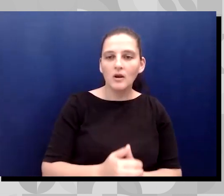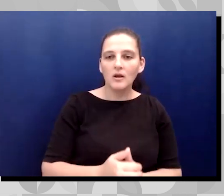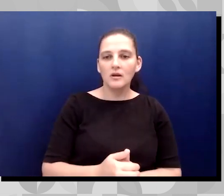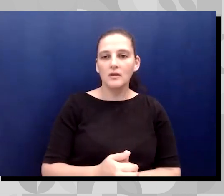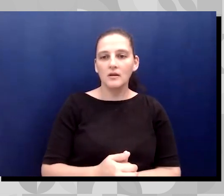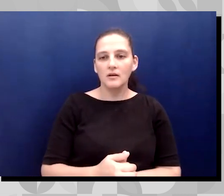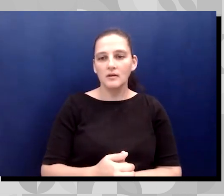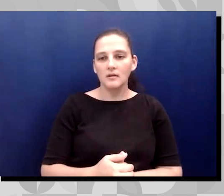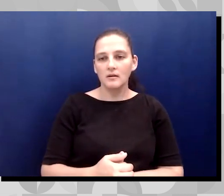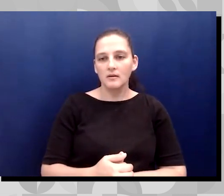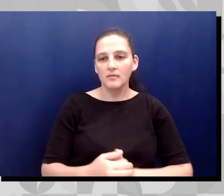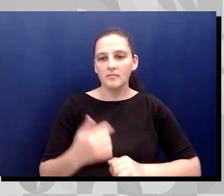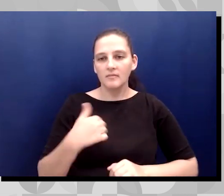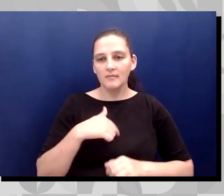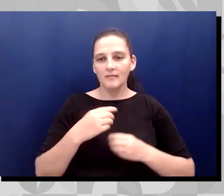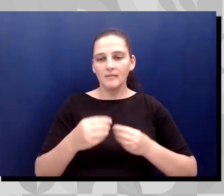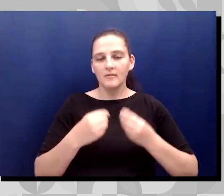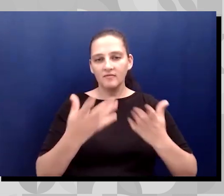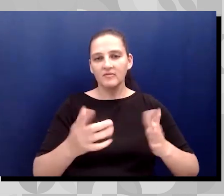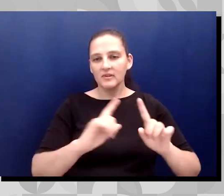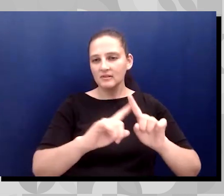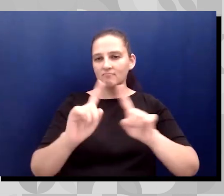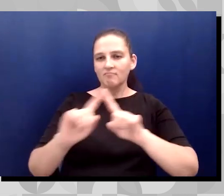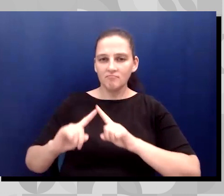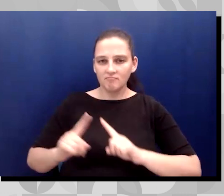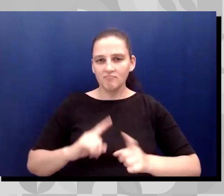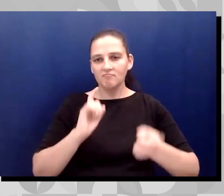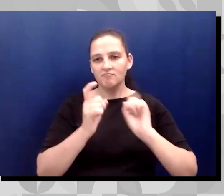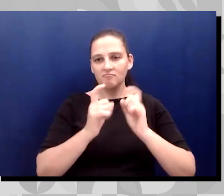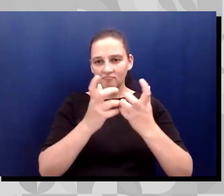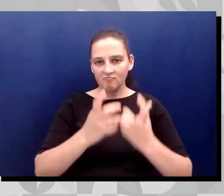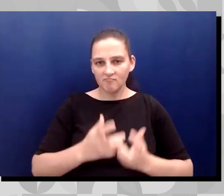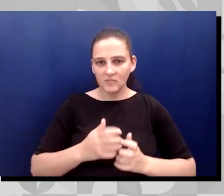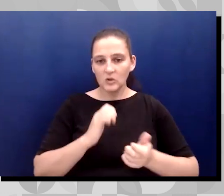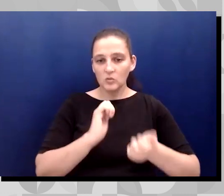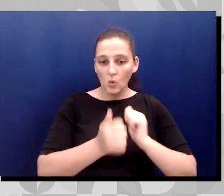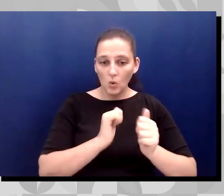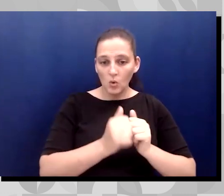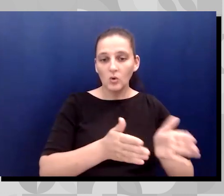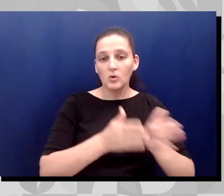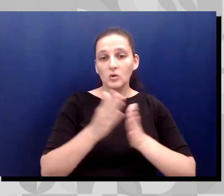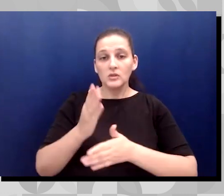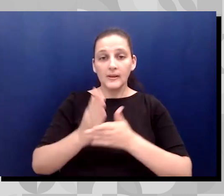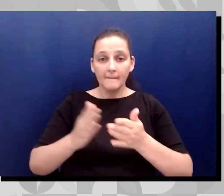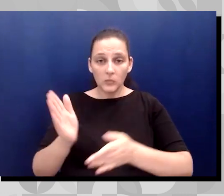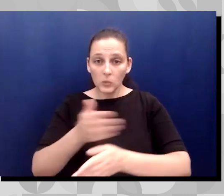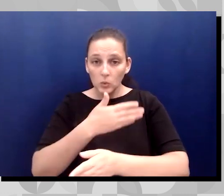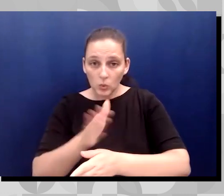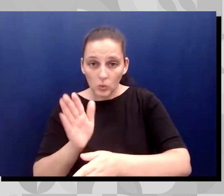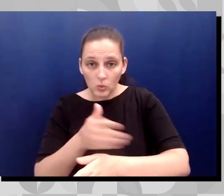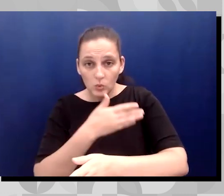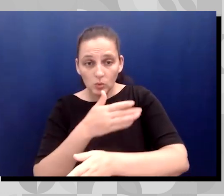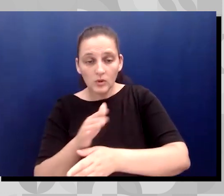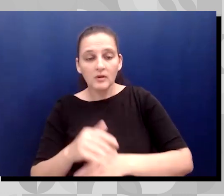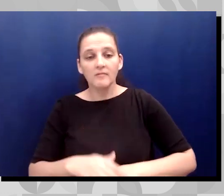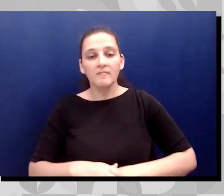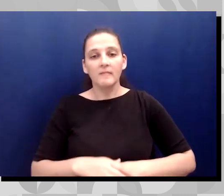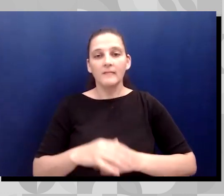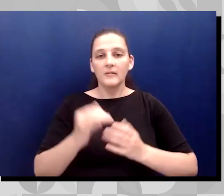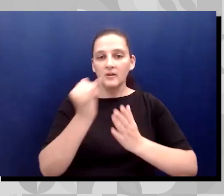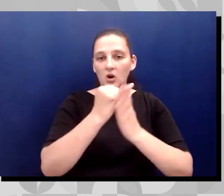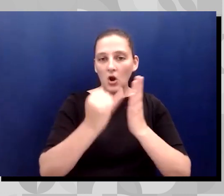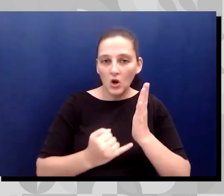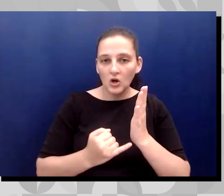adaptive sports. And also we've started doing some music and art. We go to,